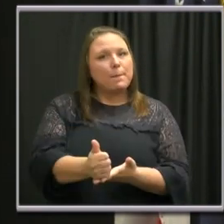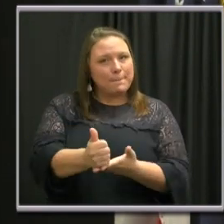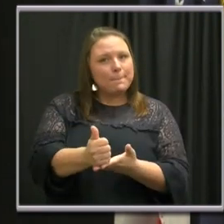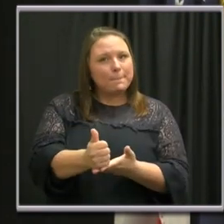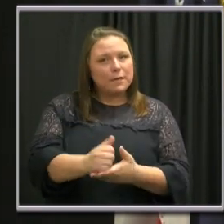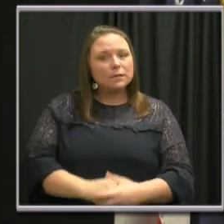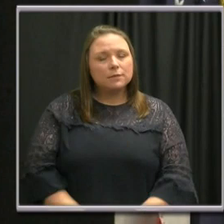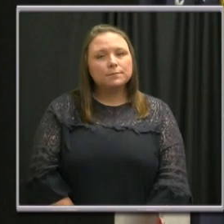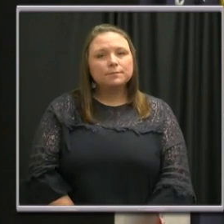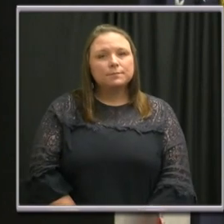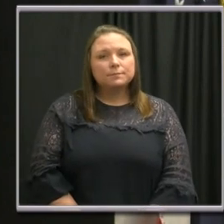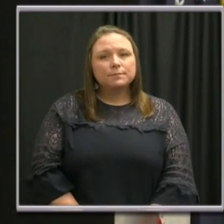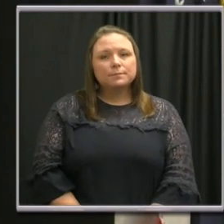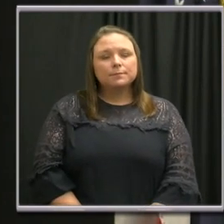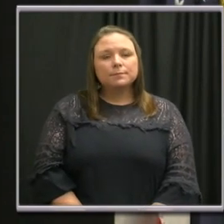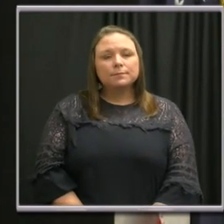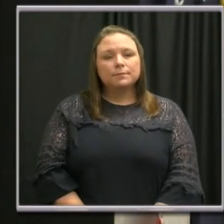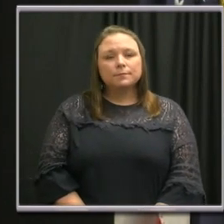right away.